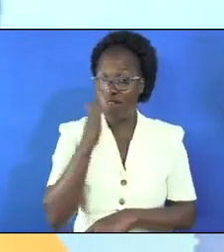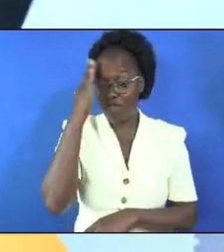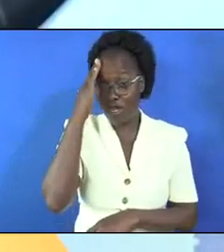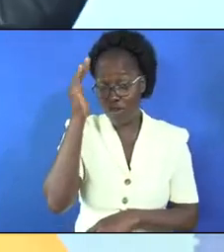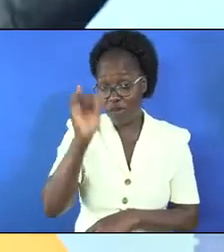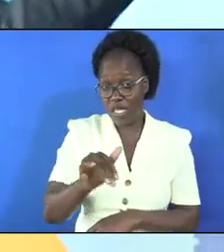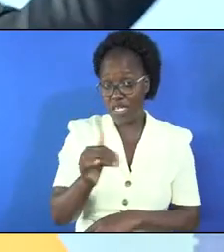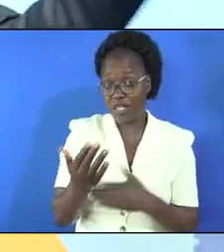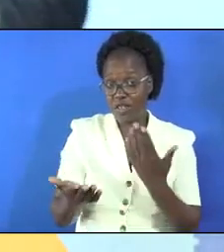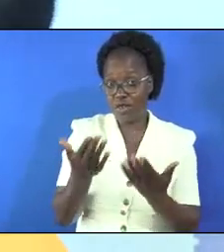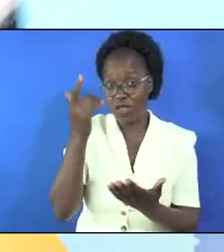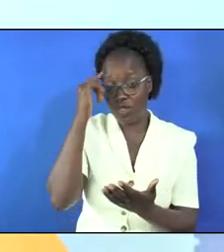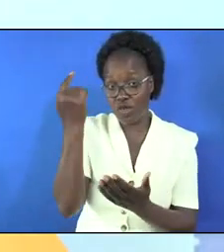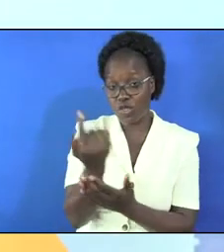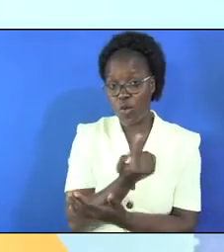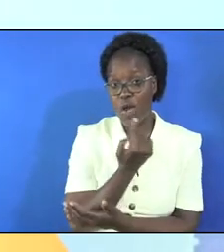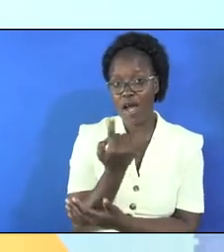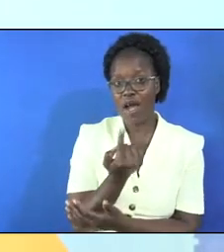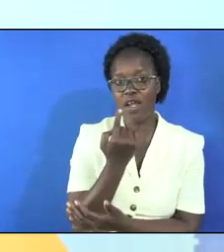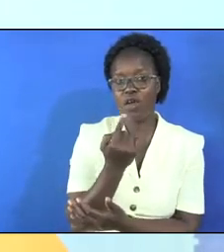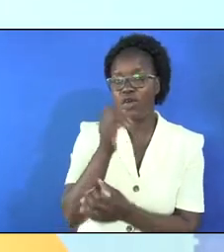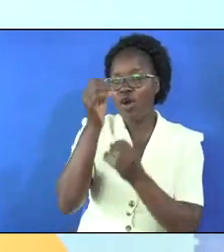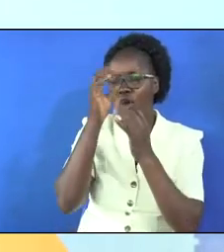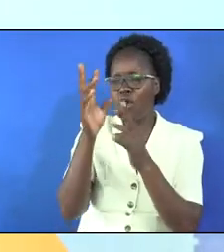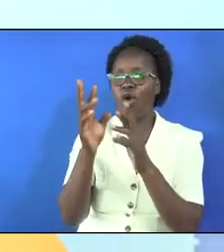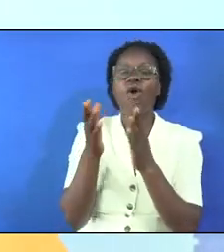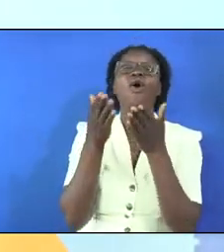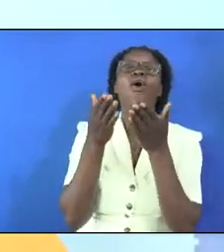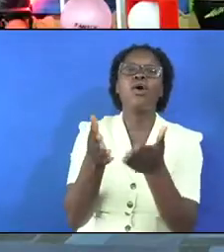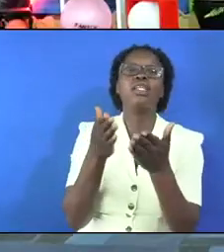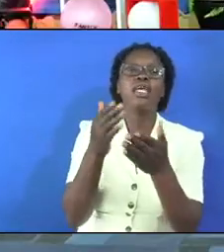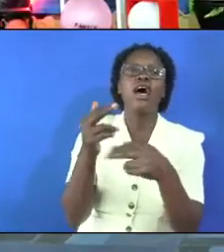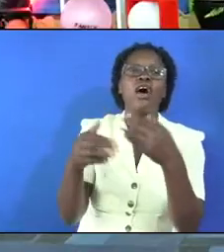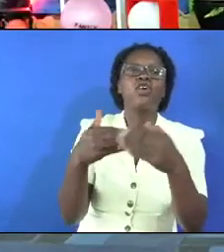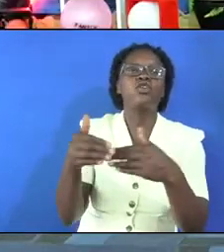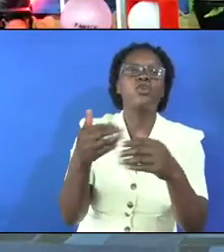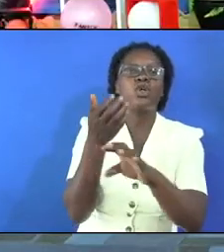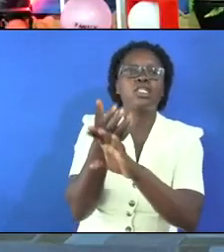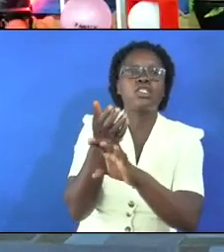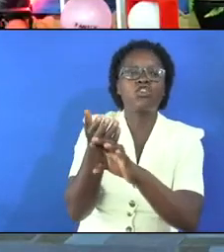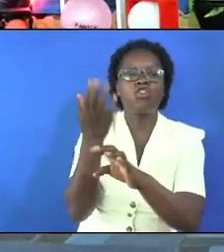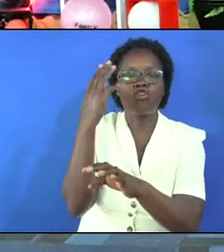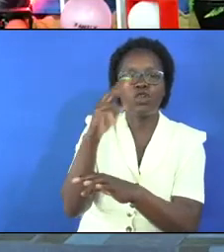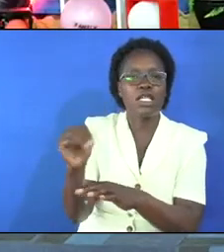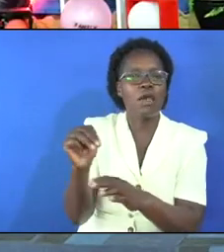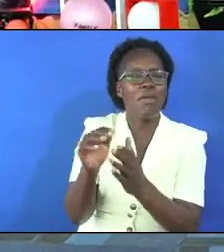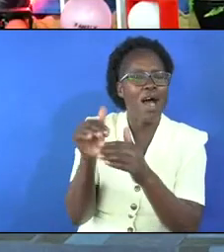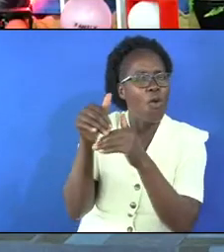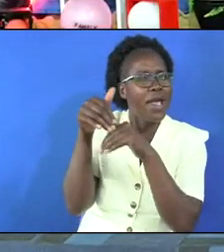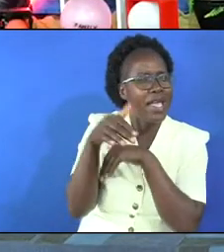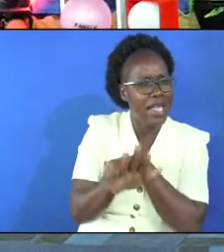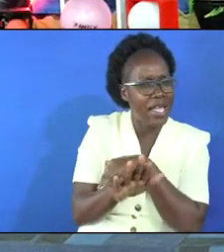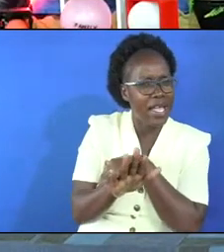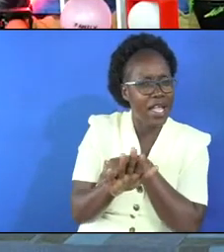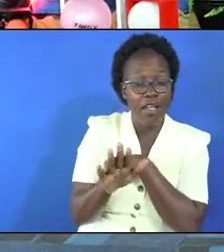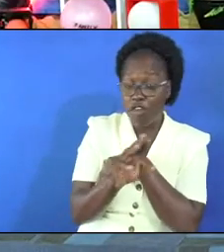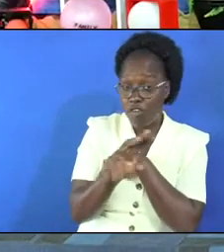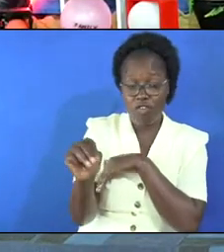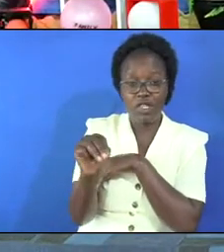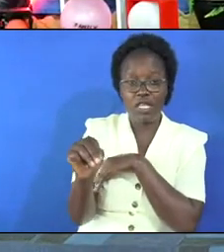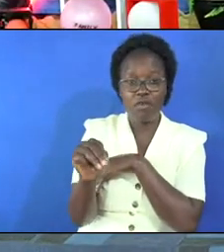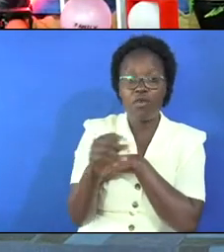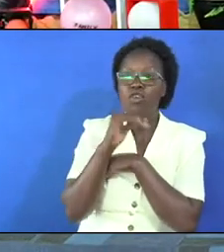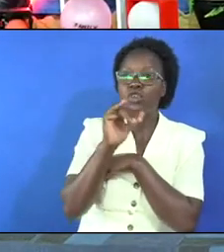that even though they thought they thought were alone god was there to roll the stone away for them